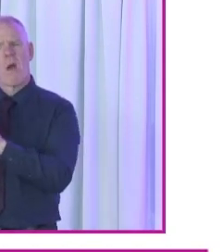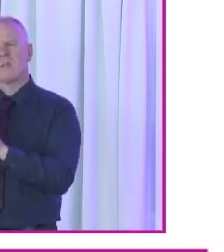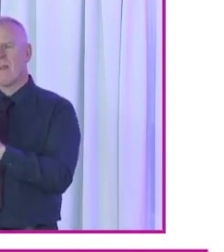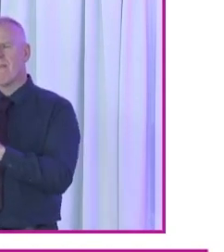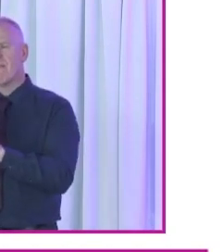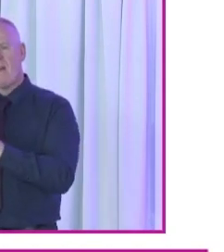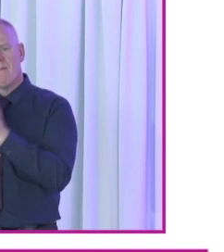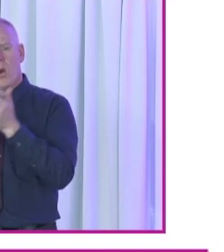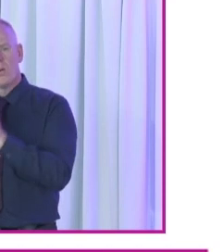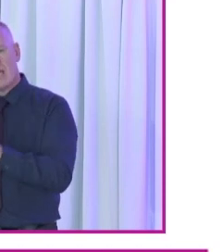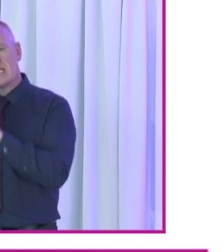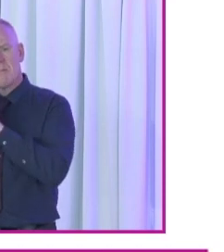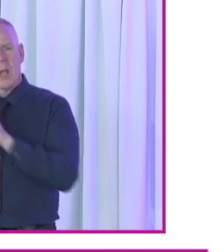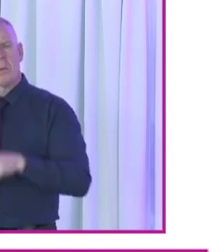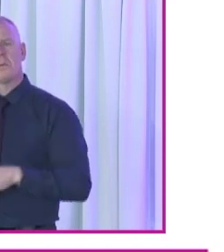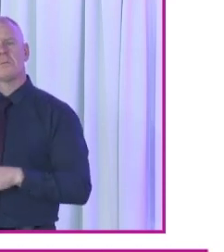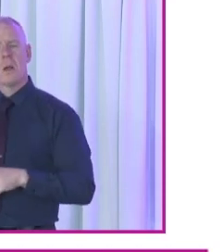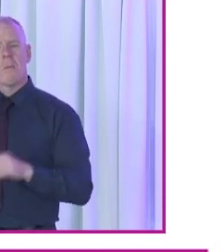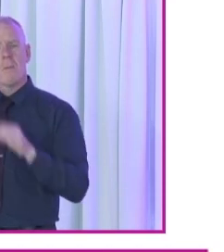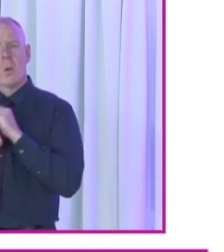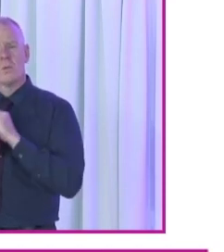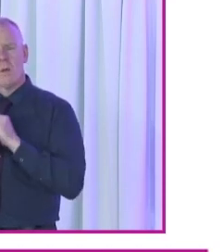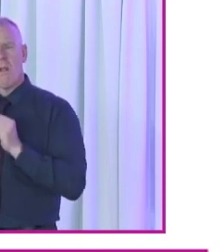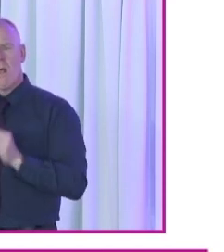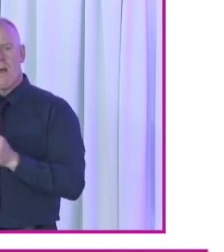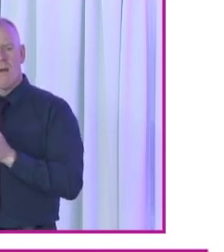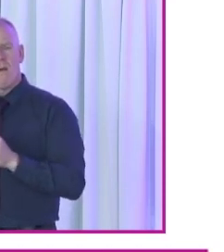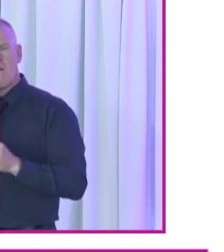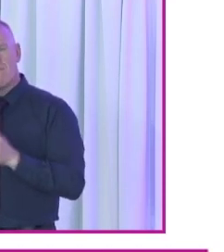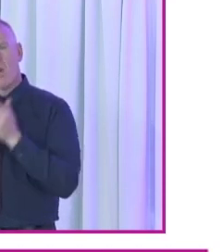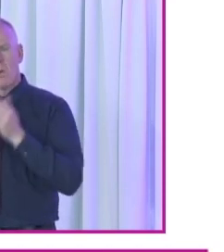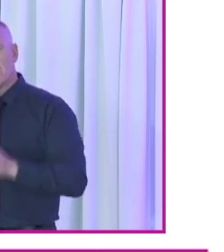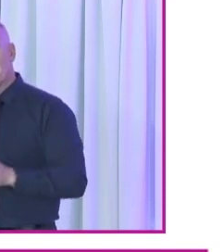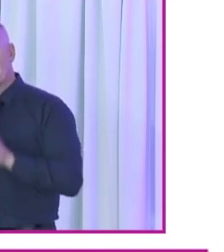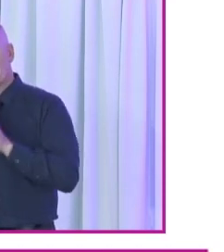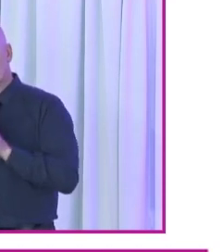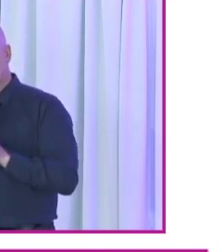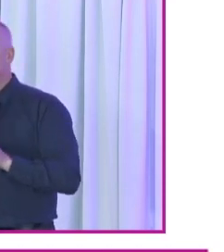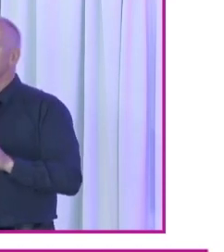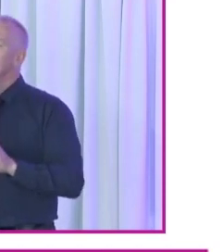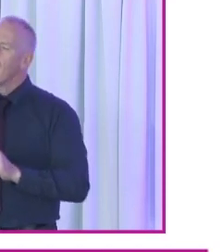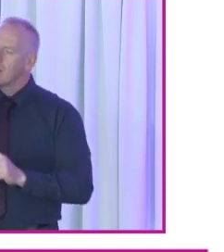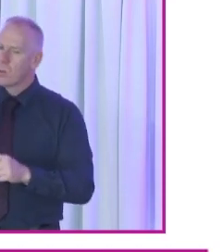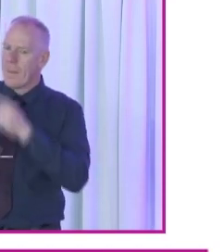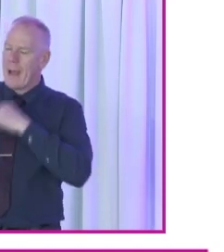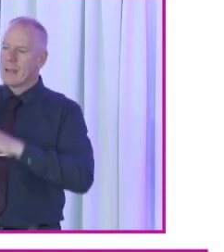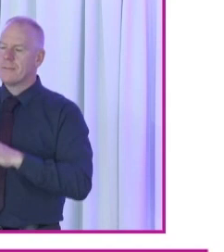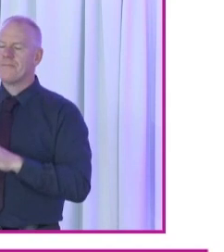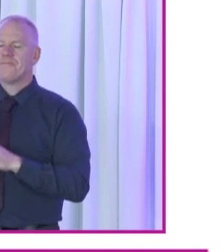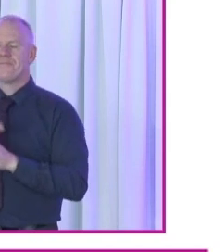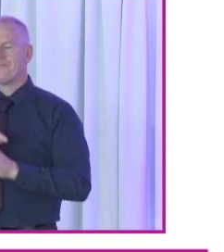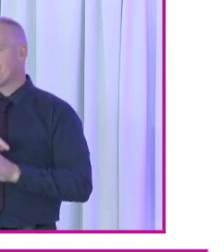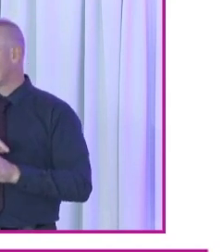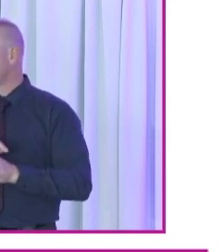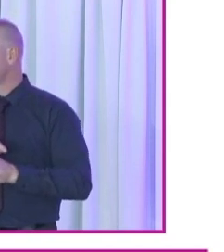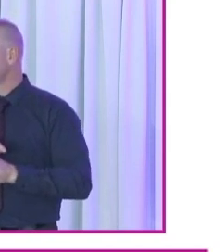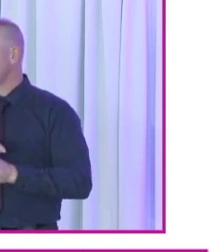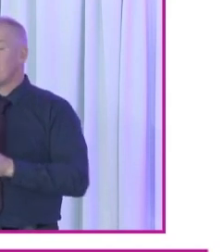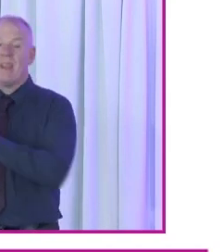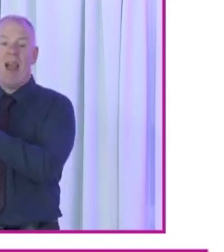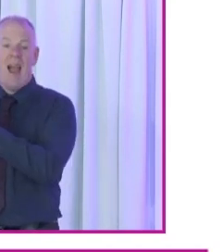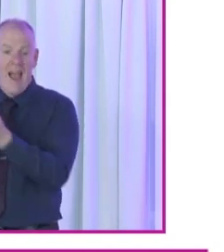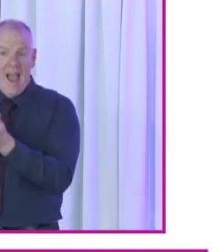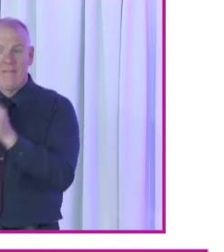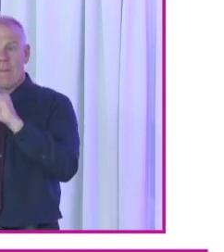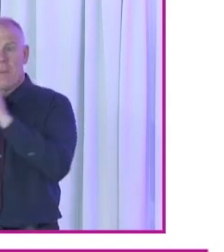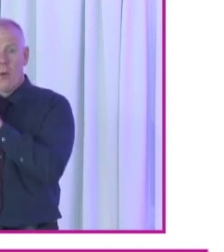voting experience. However, if I just go back a step, I just mentioned that all around half of